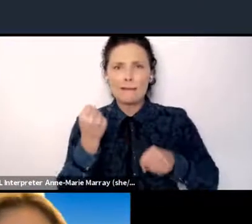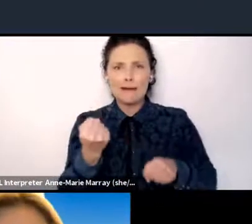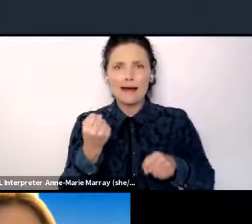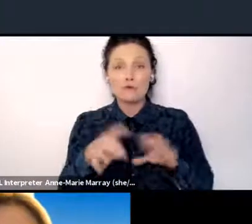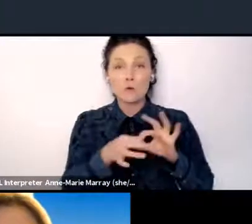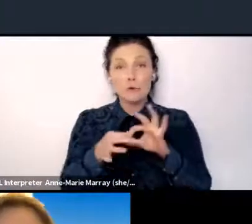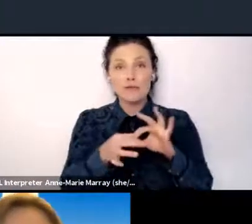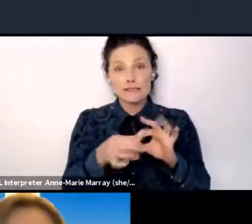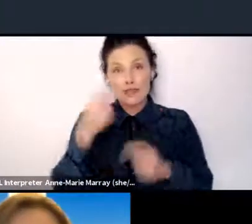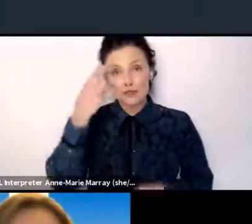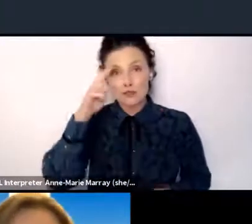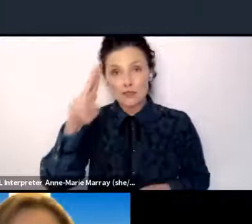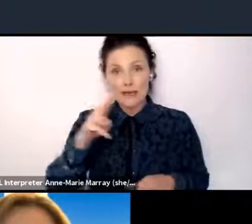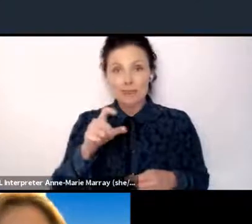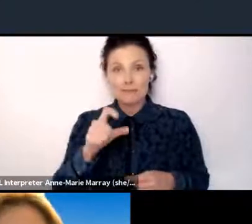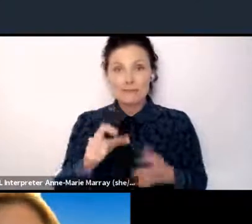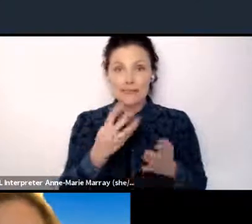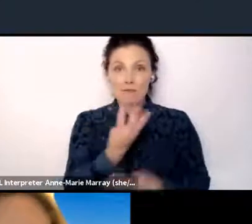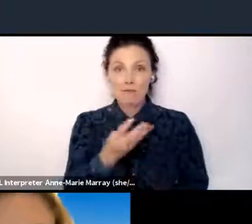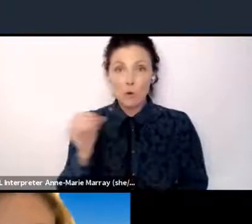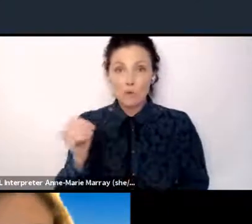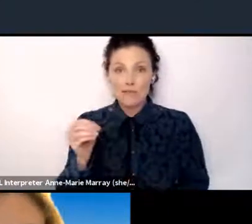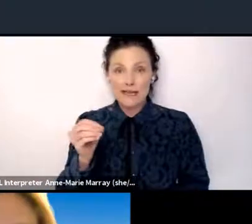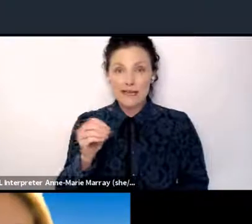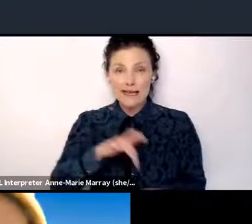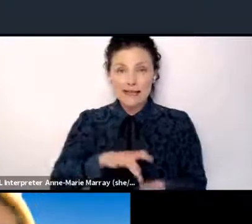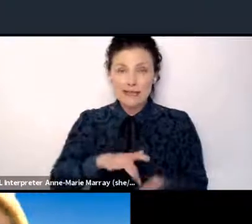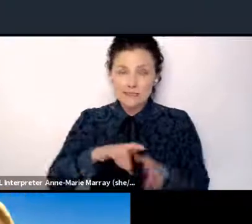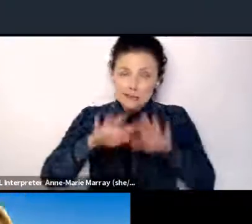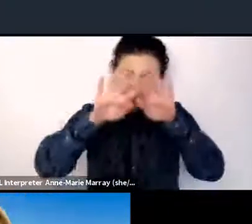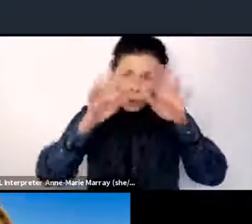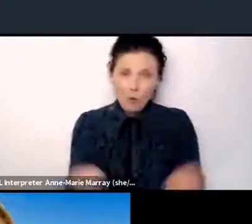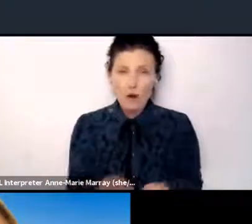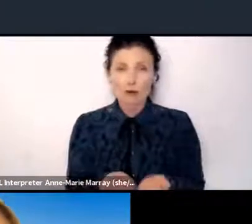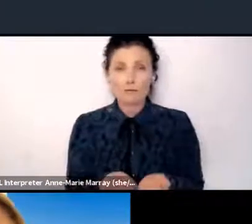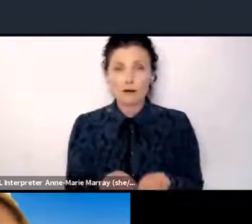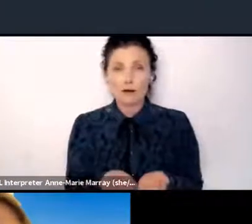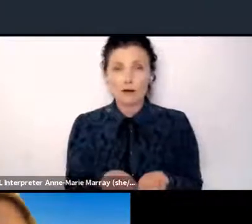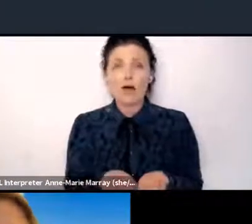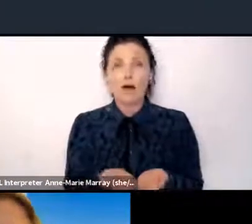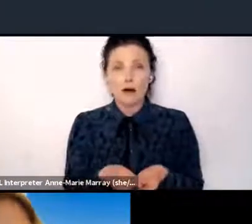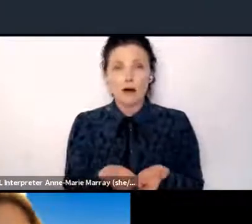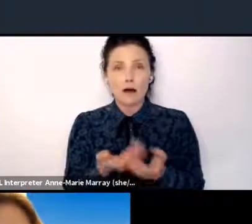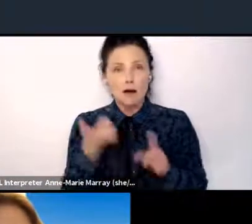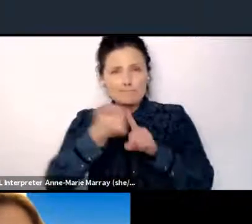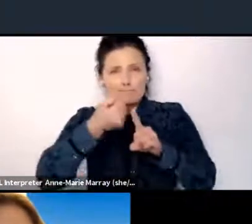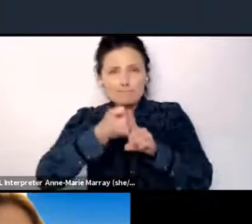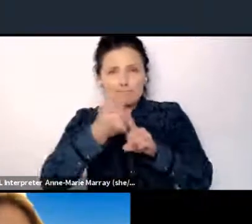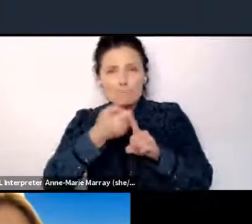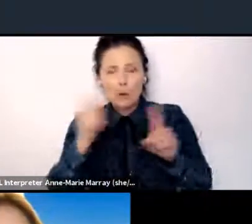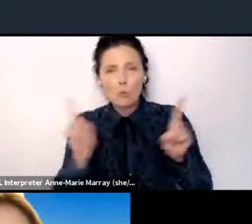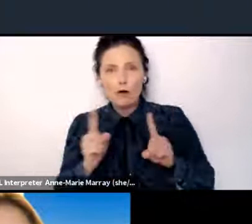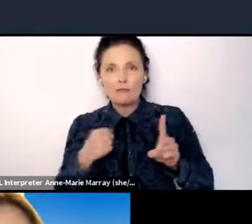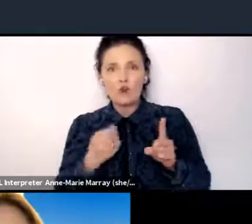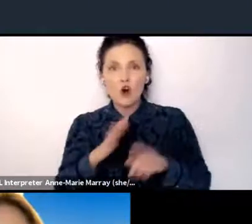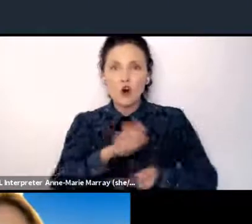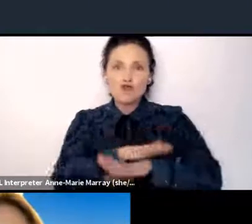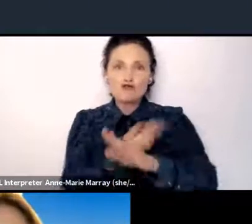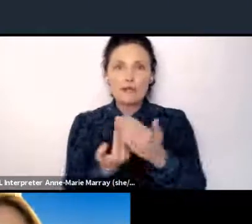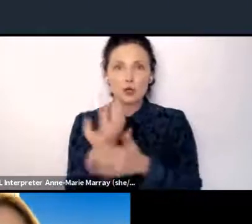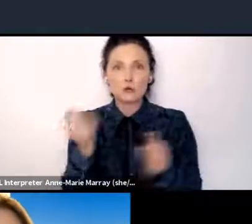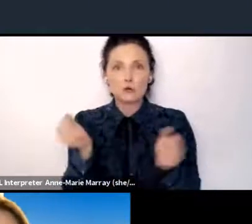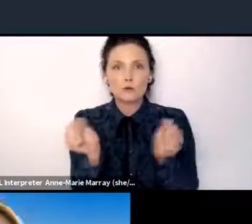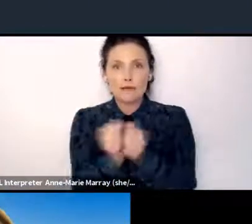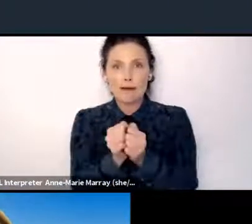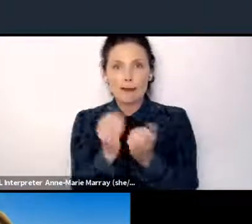which is a bunch of cities all over the world campaigning for a Green New Deal and to make the world's biggest cities